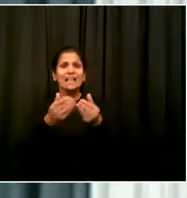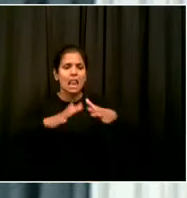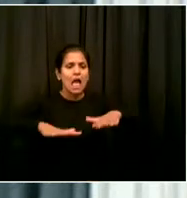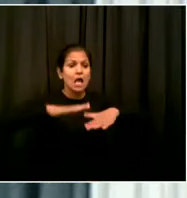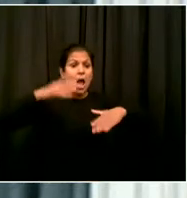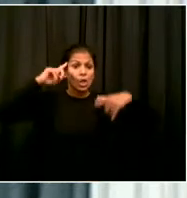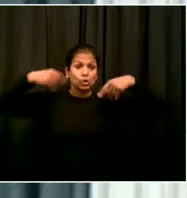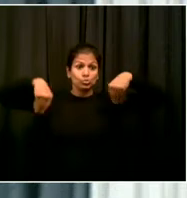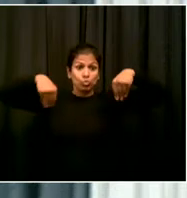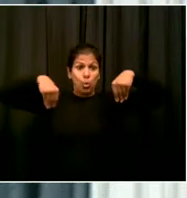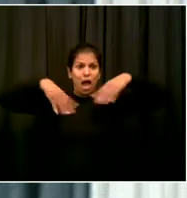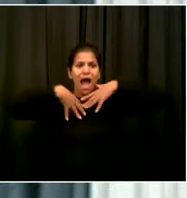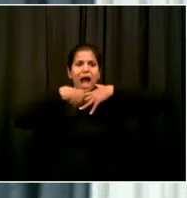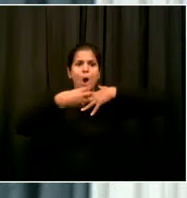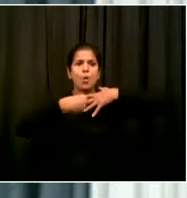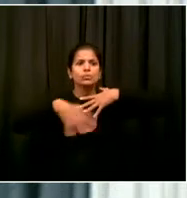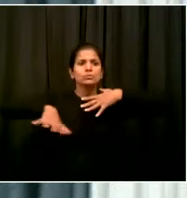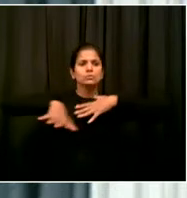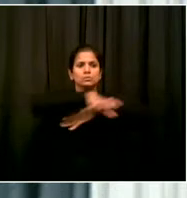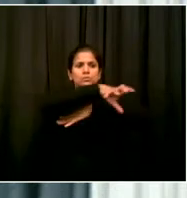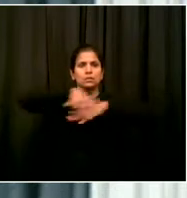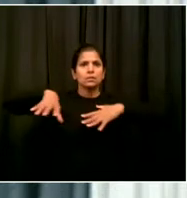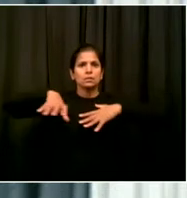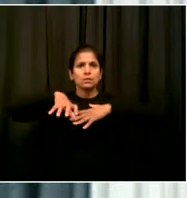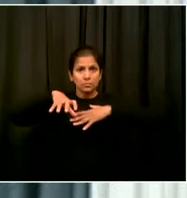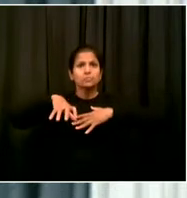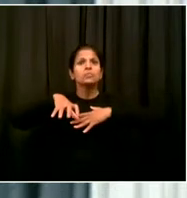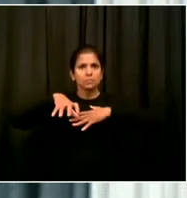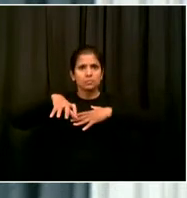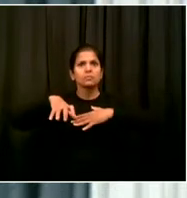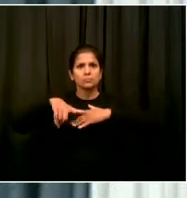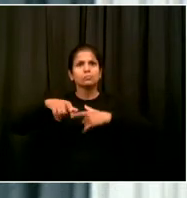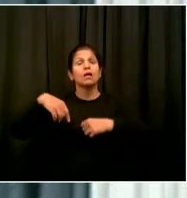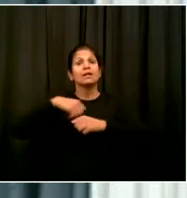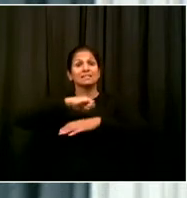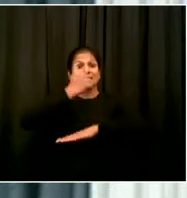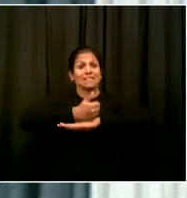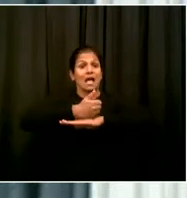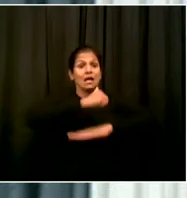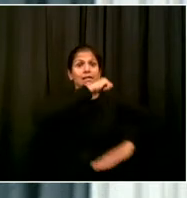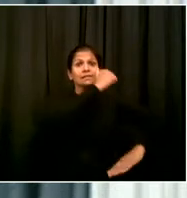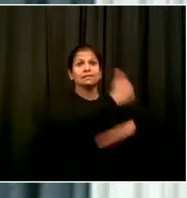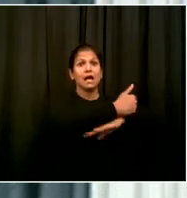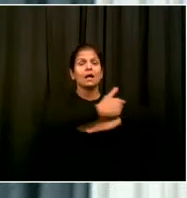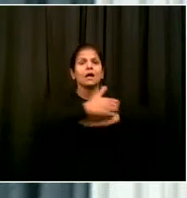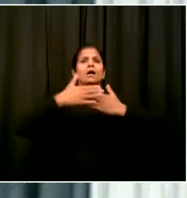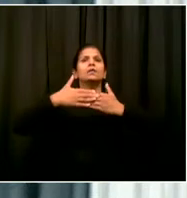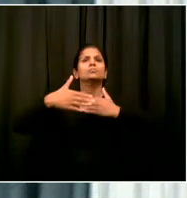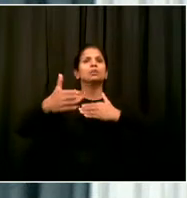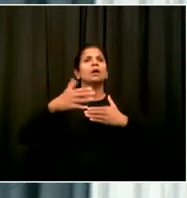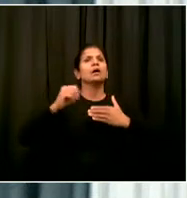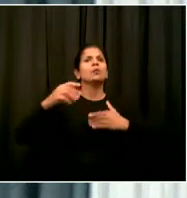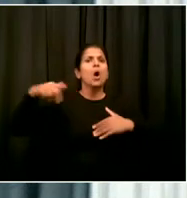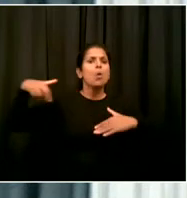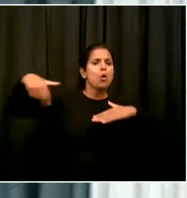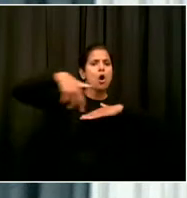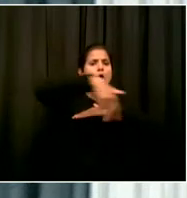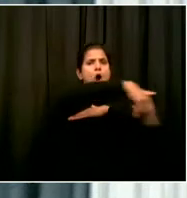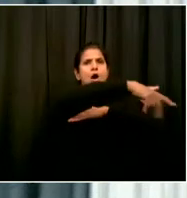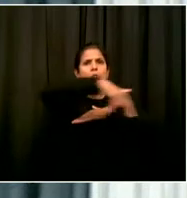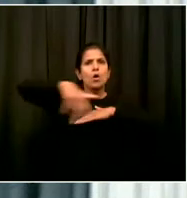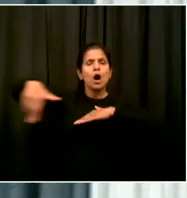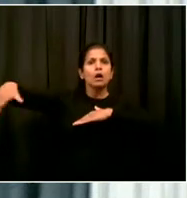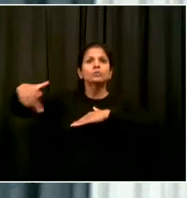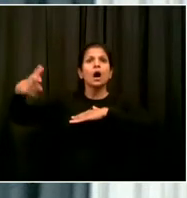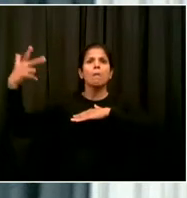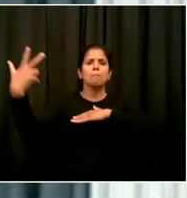pedestrians to pass. We believe that businesses then employees that are normally inside will be able to come outside